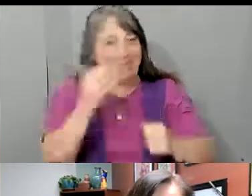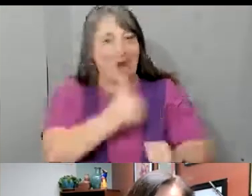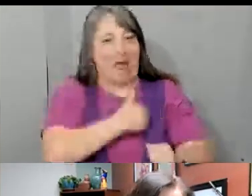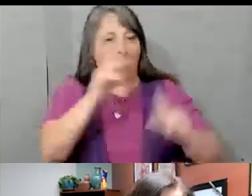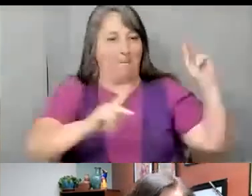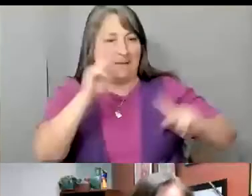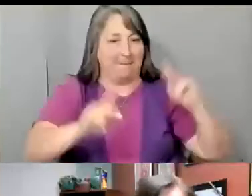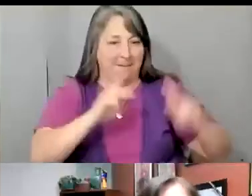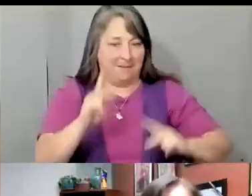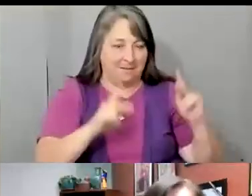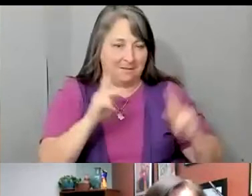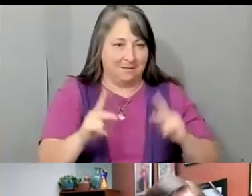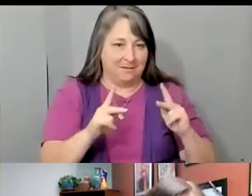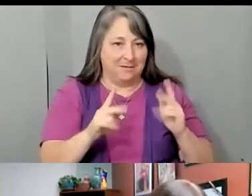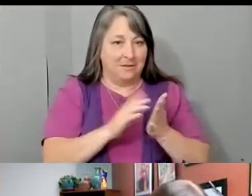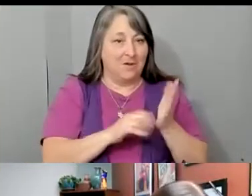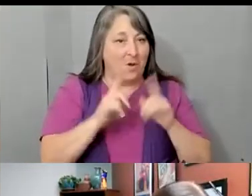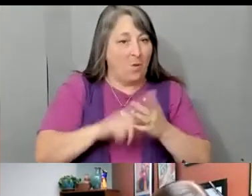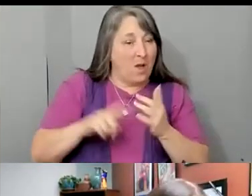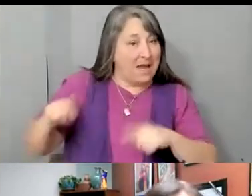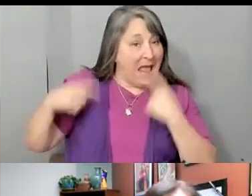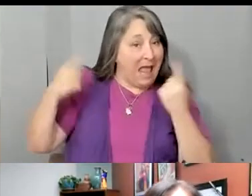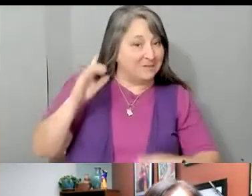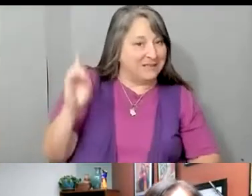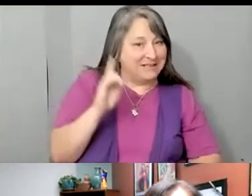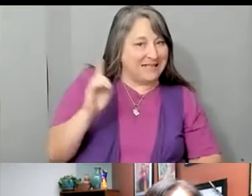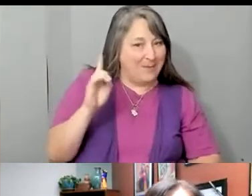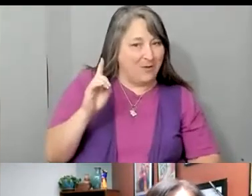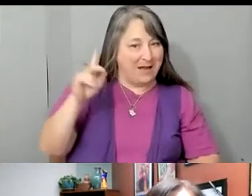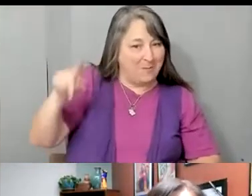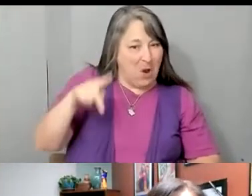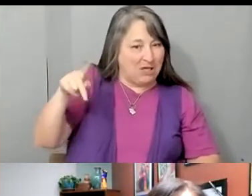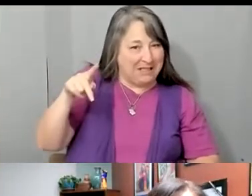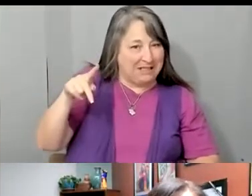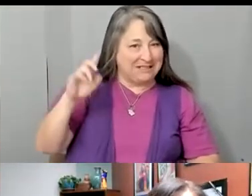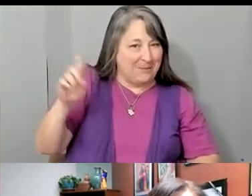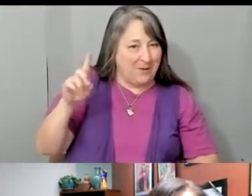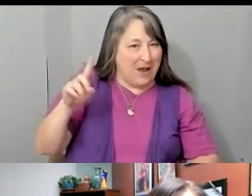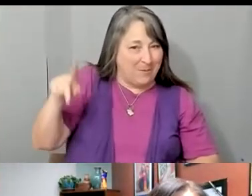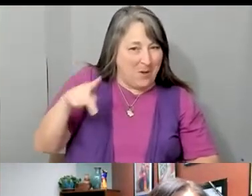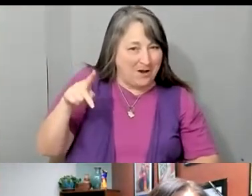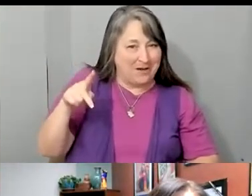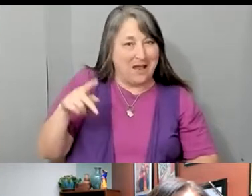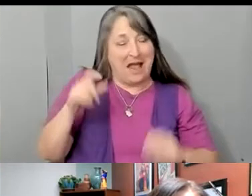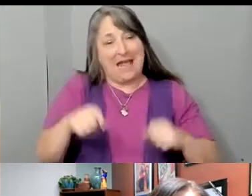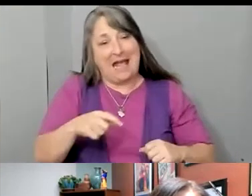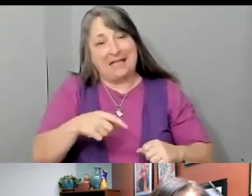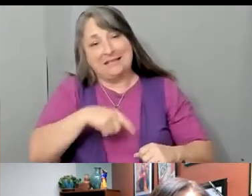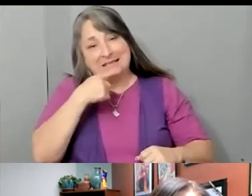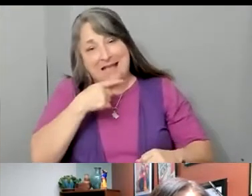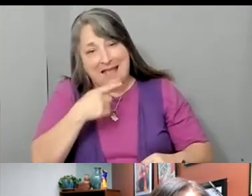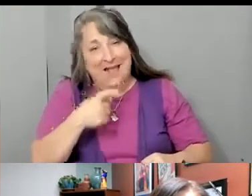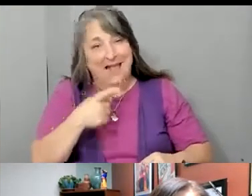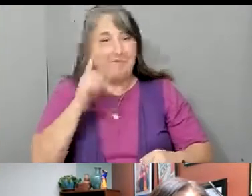sido el Partido Demócrata. Como yo les puedo decir que para nuestros campesinos aquí, este,